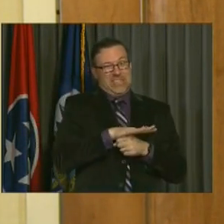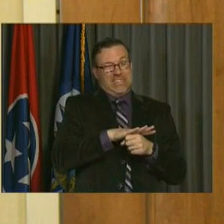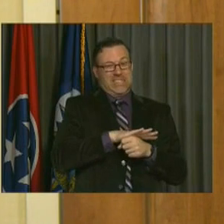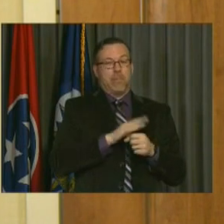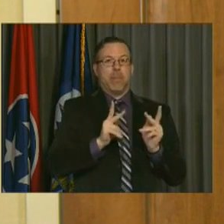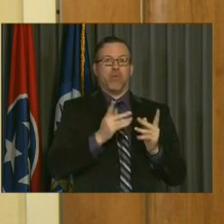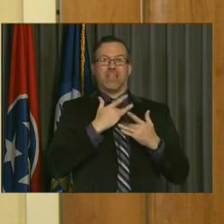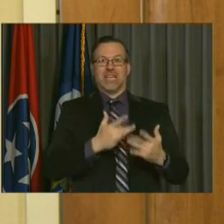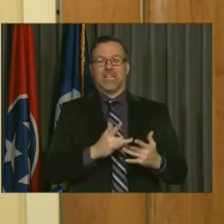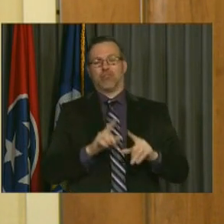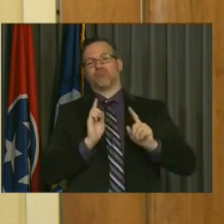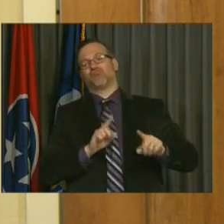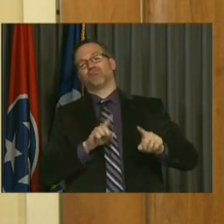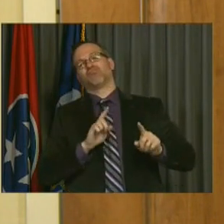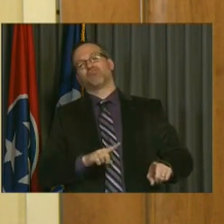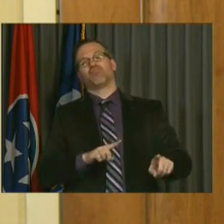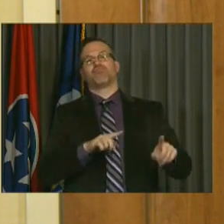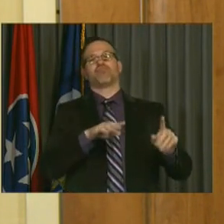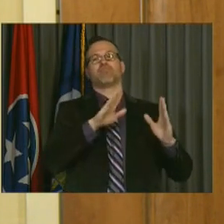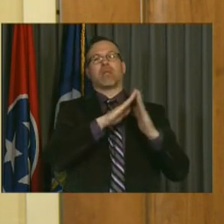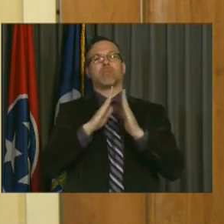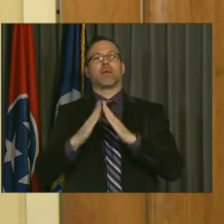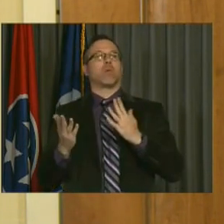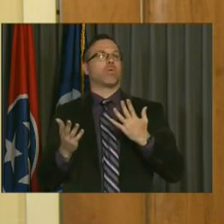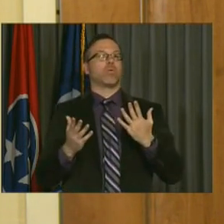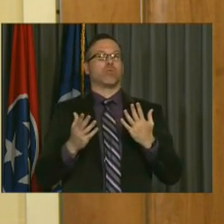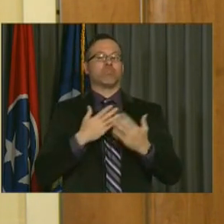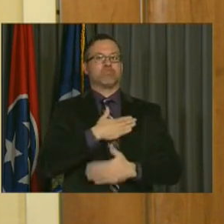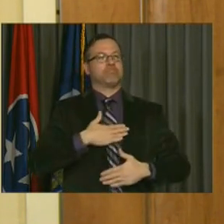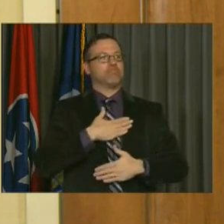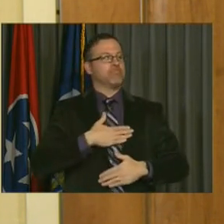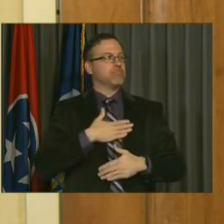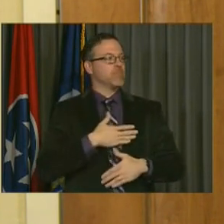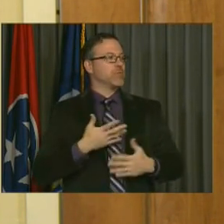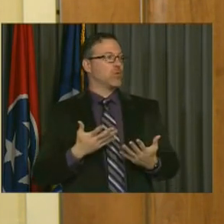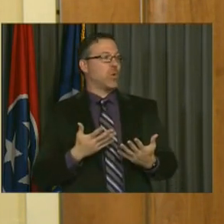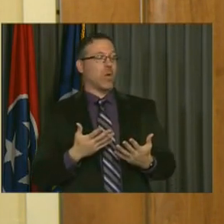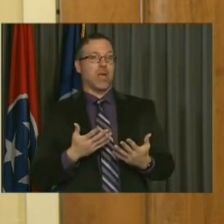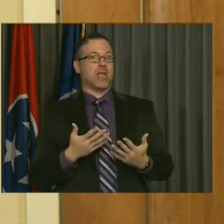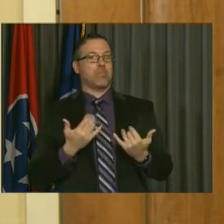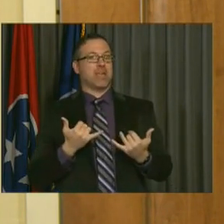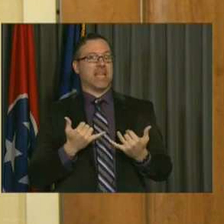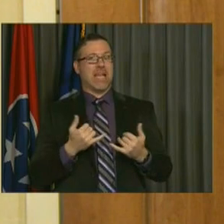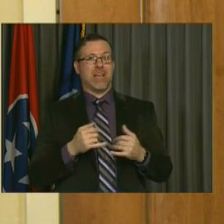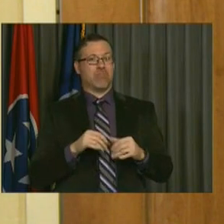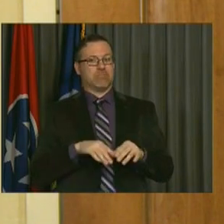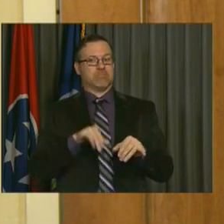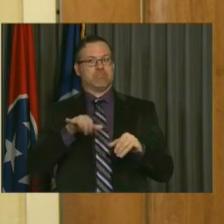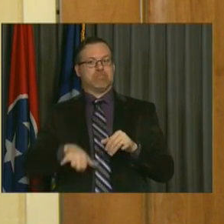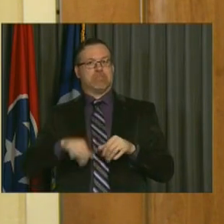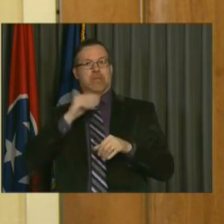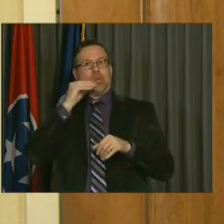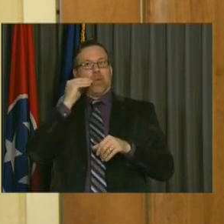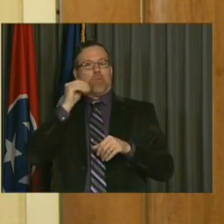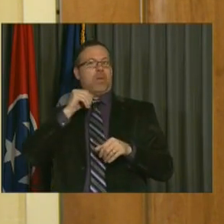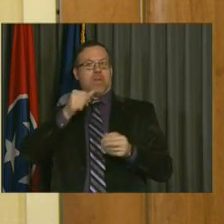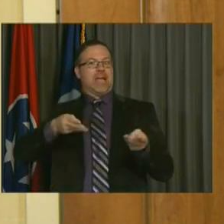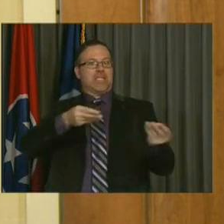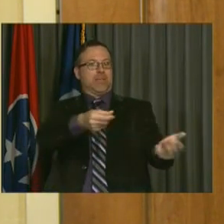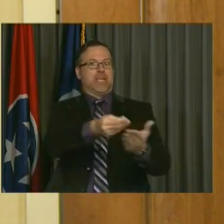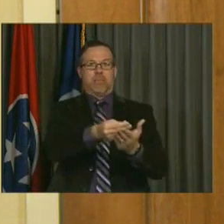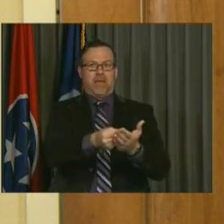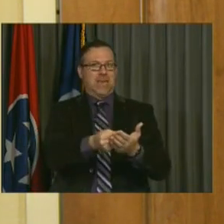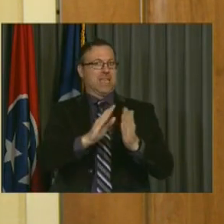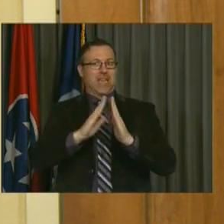down in the course of a given day that really are not spending money downtown or not spending money in one place?